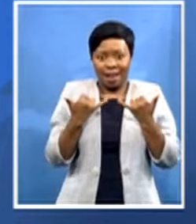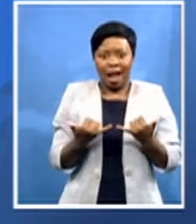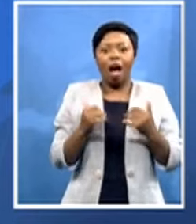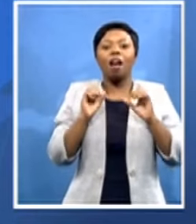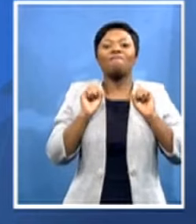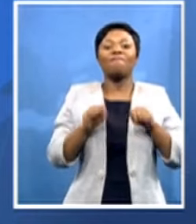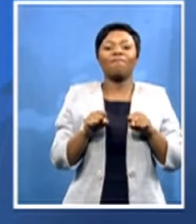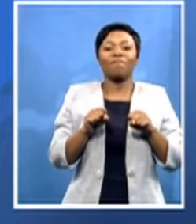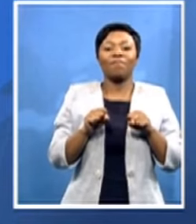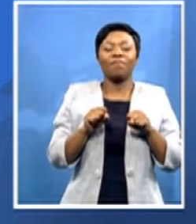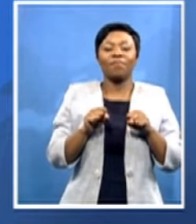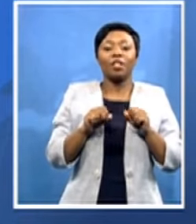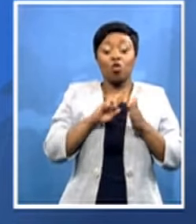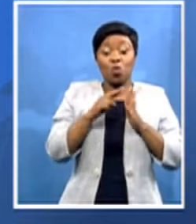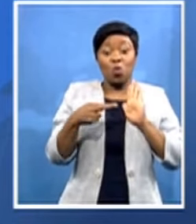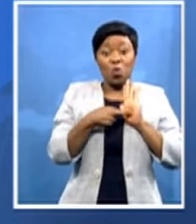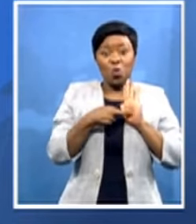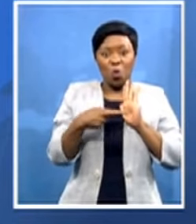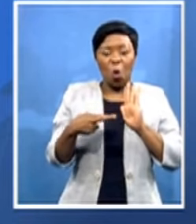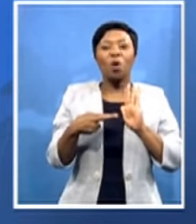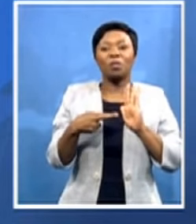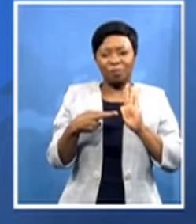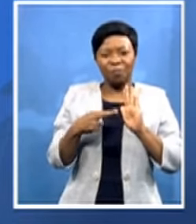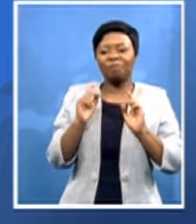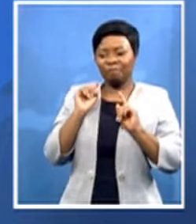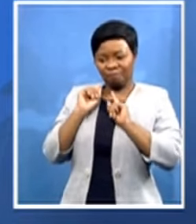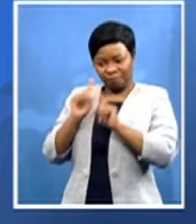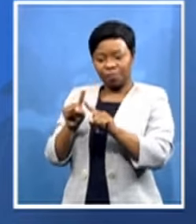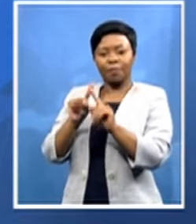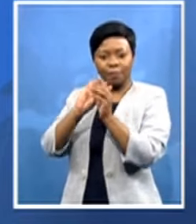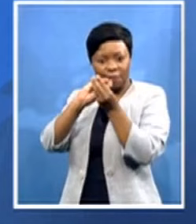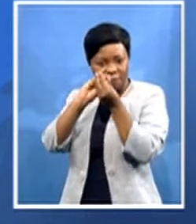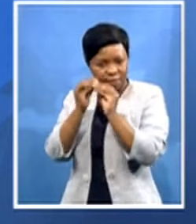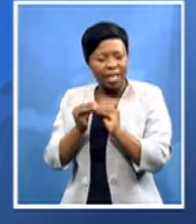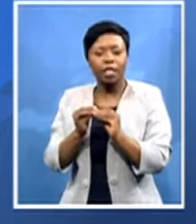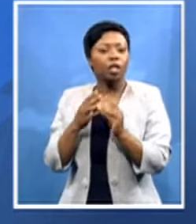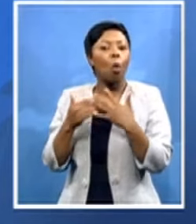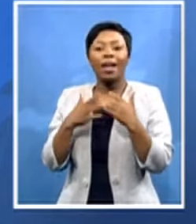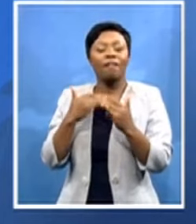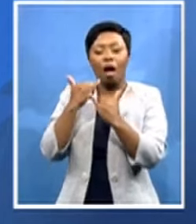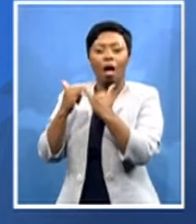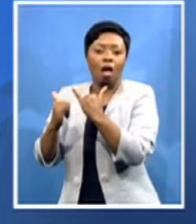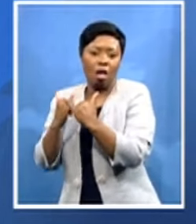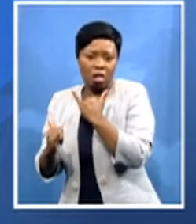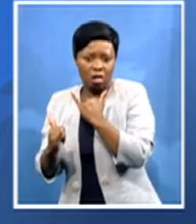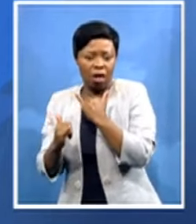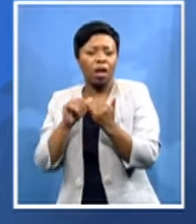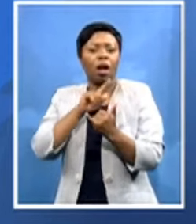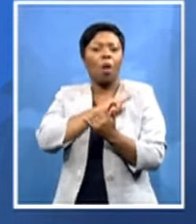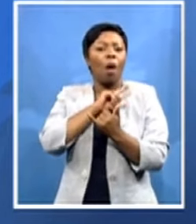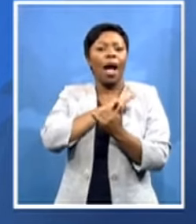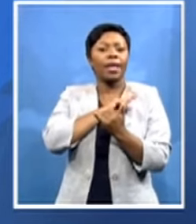whatever has not been going right because we had no good um relations with our au